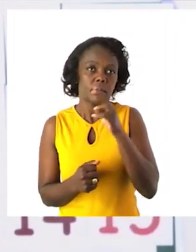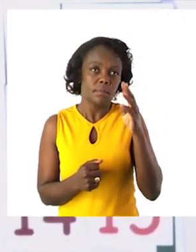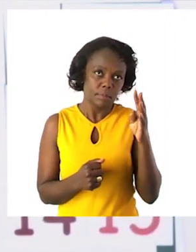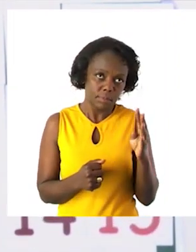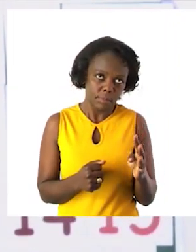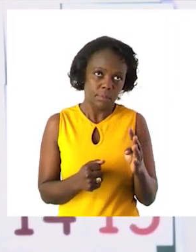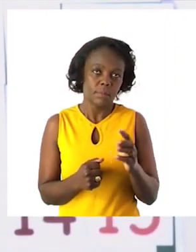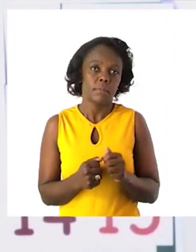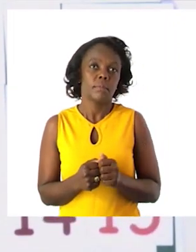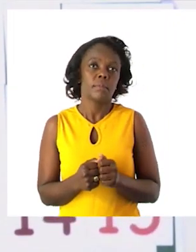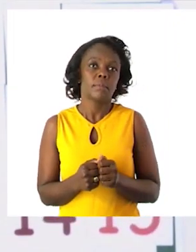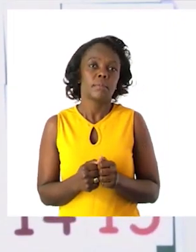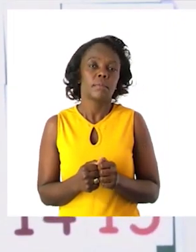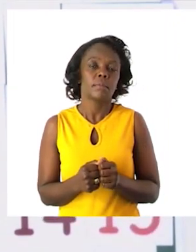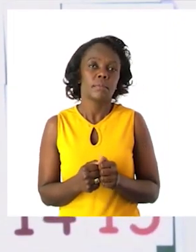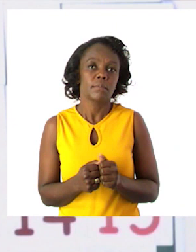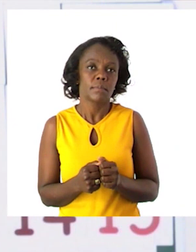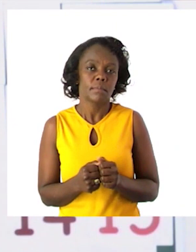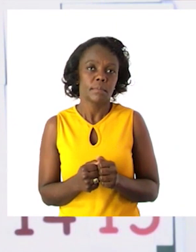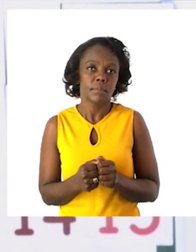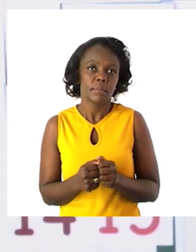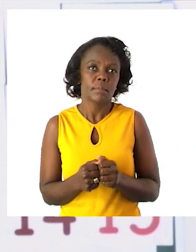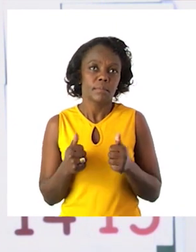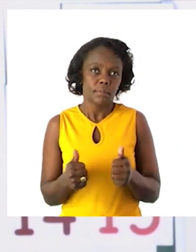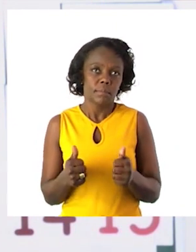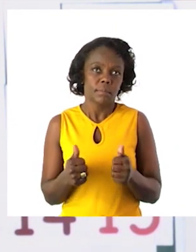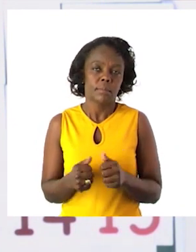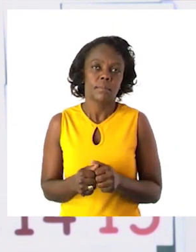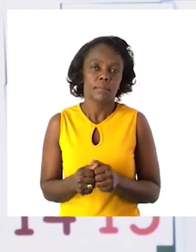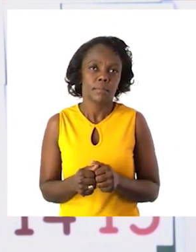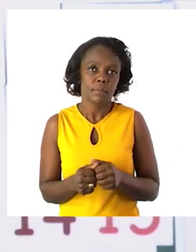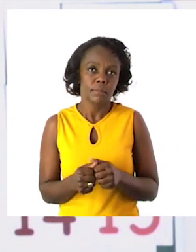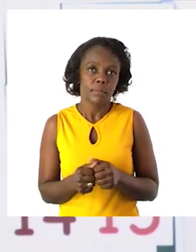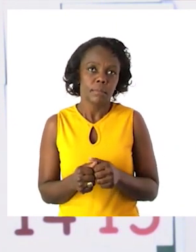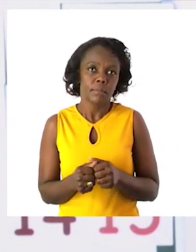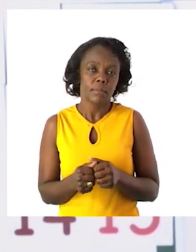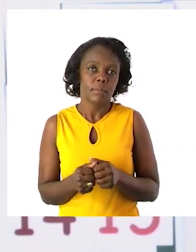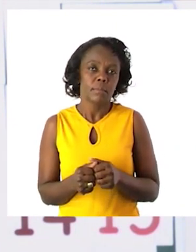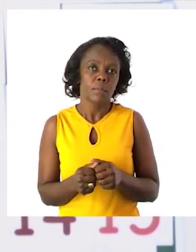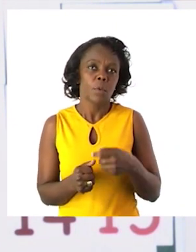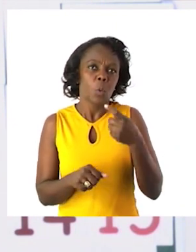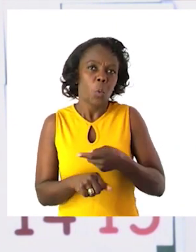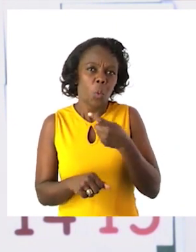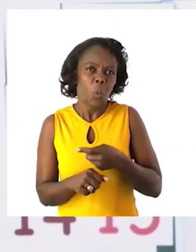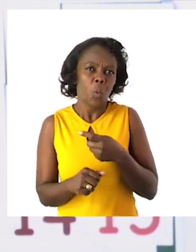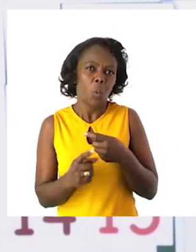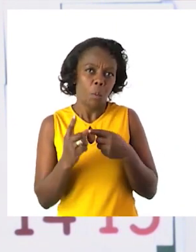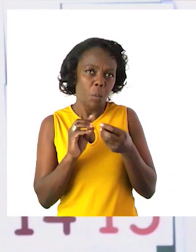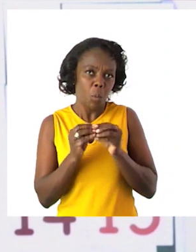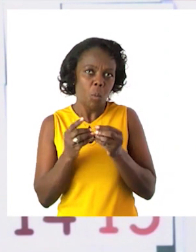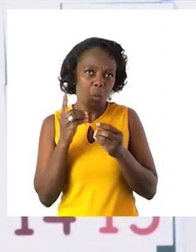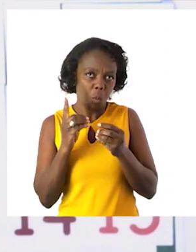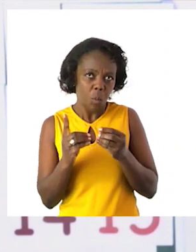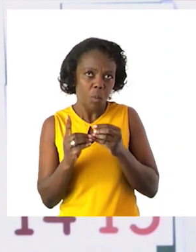24. Thank you. There you got it. You have to always keep one number in between one the next one